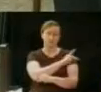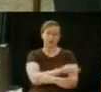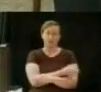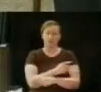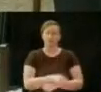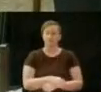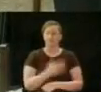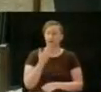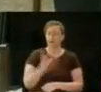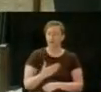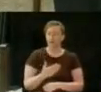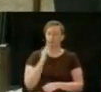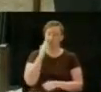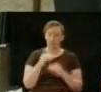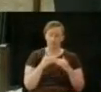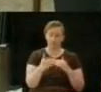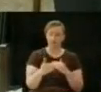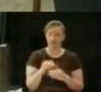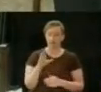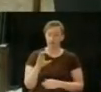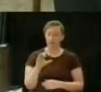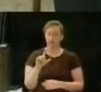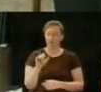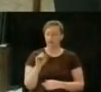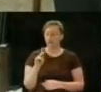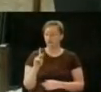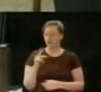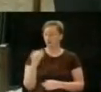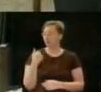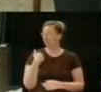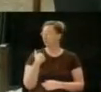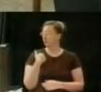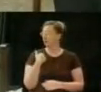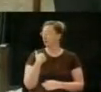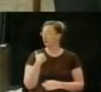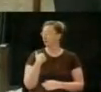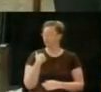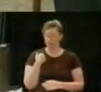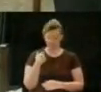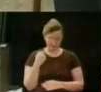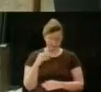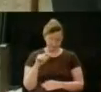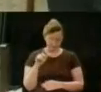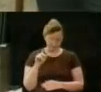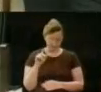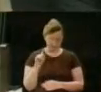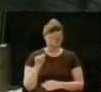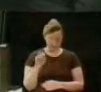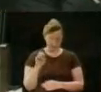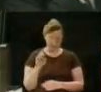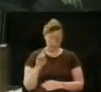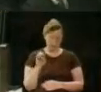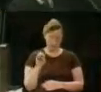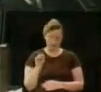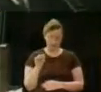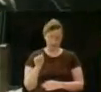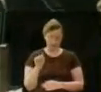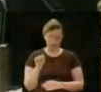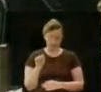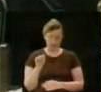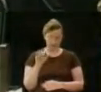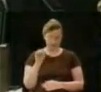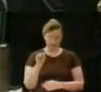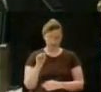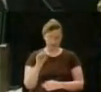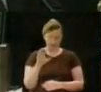against consolidating services, but I just don't want to see this turn into a consolidation of power. All right. Thank you, Commissioner Lambert. Okay.